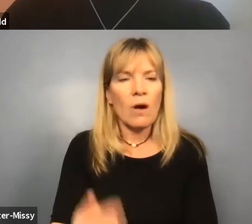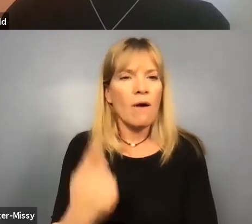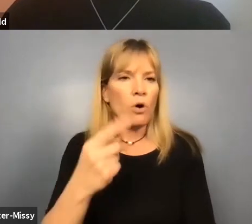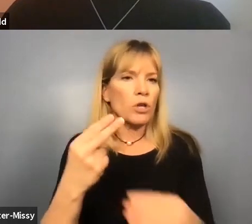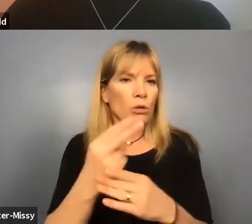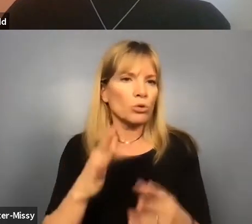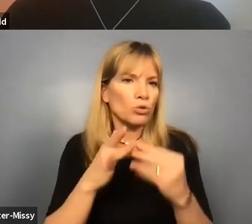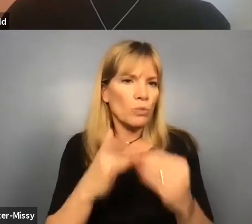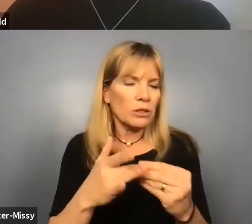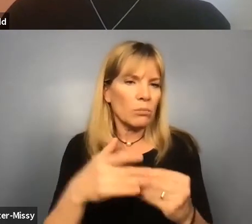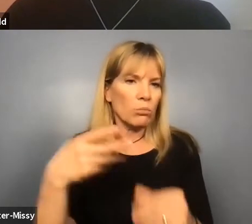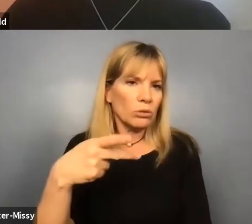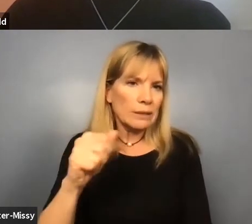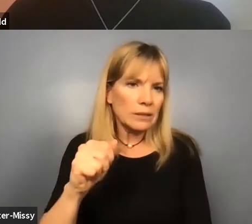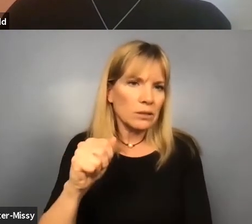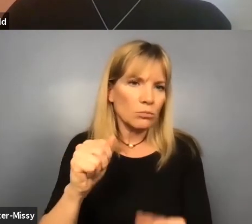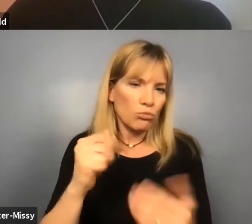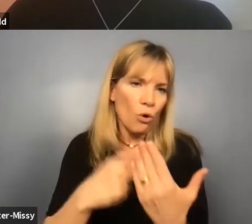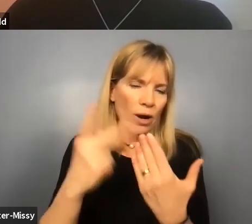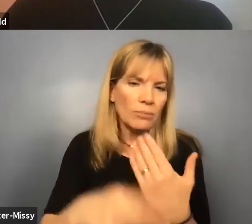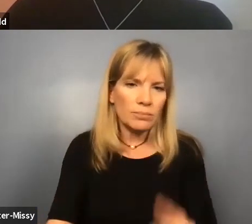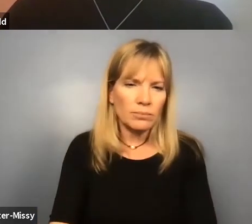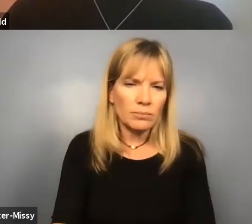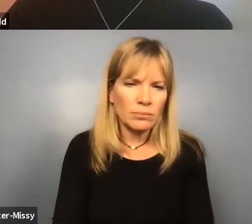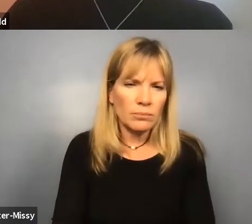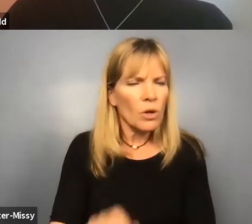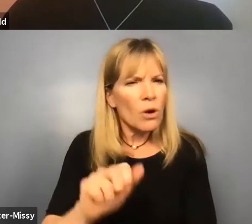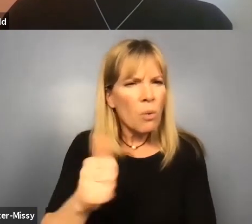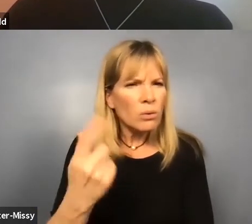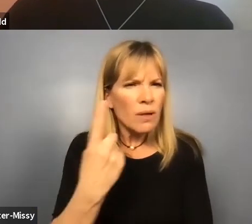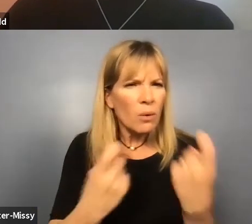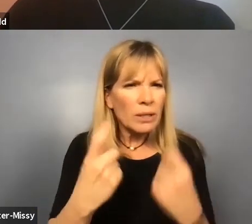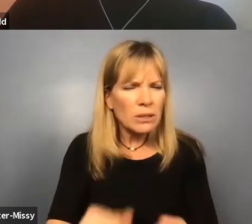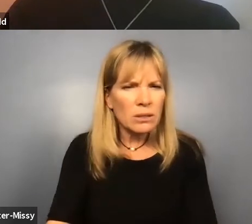directed personal assistance program. Um, what was the other question?